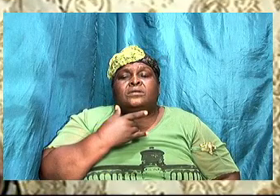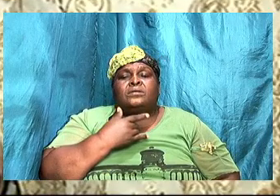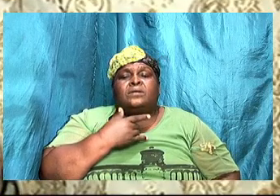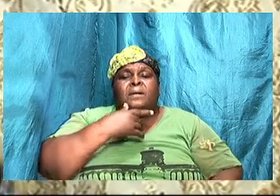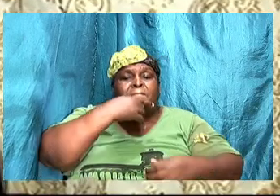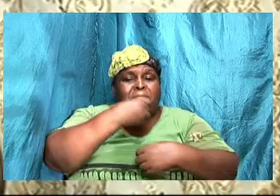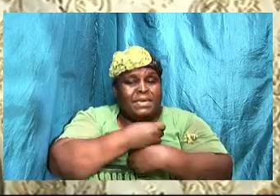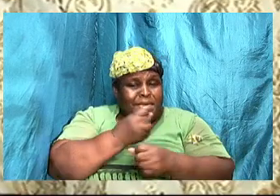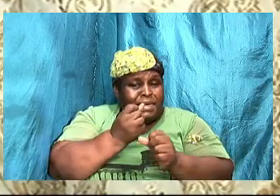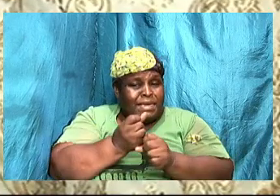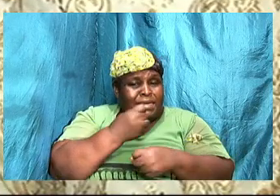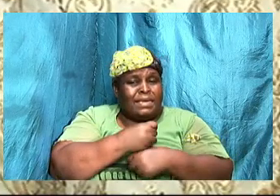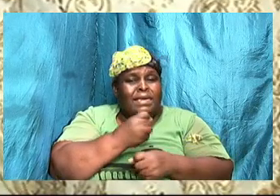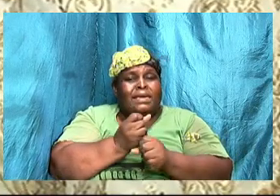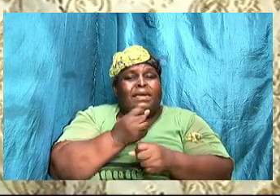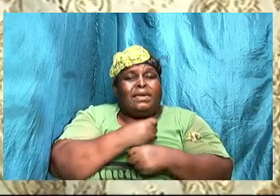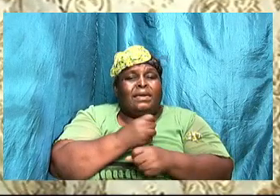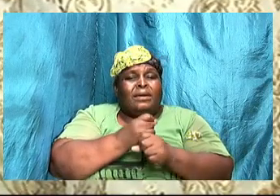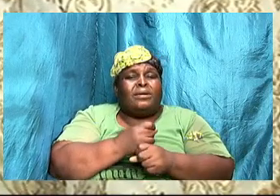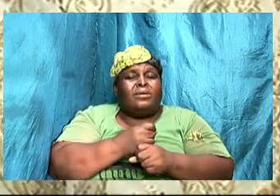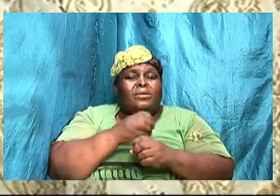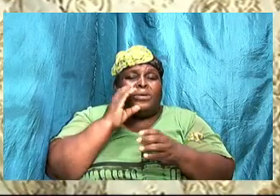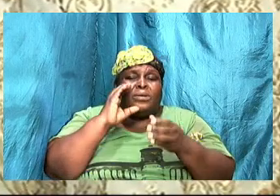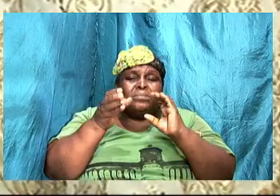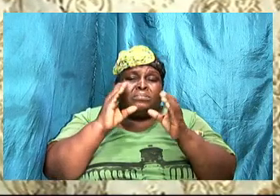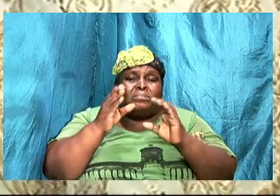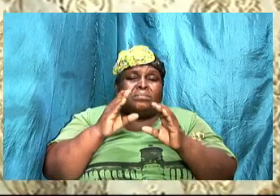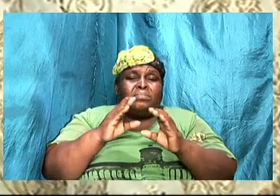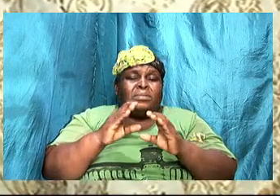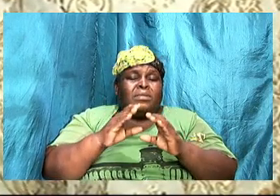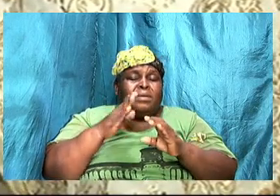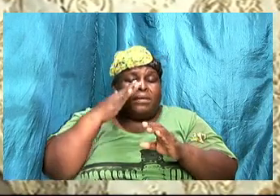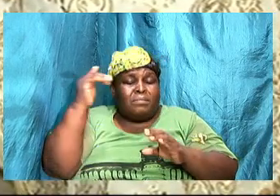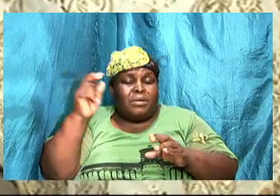Making our case by using the I, me, statement.